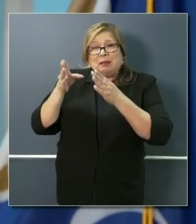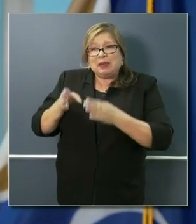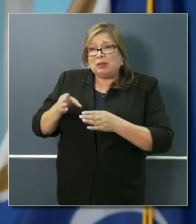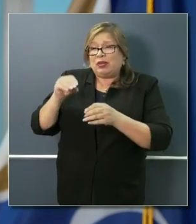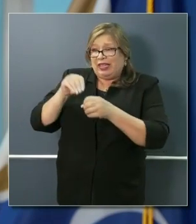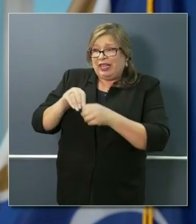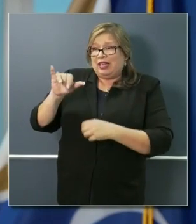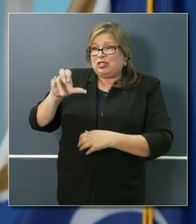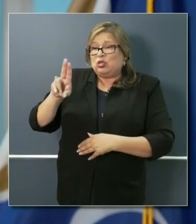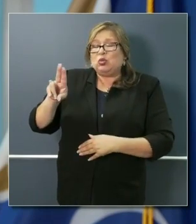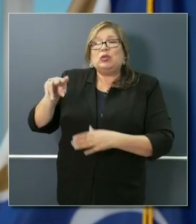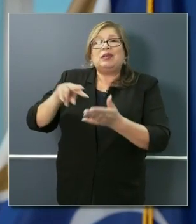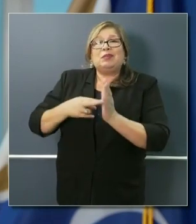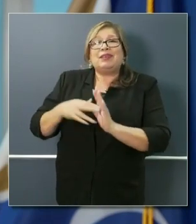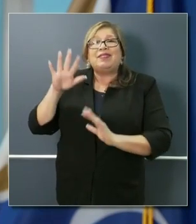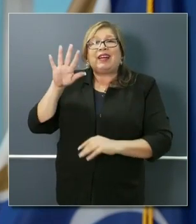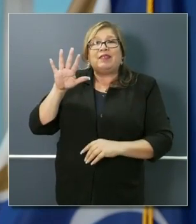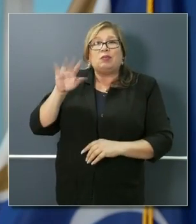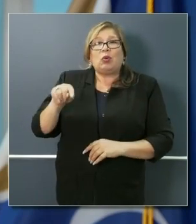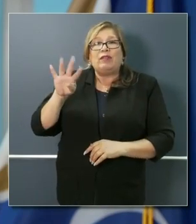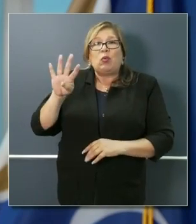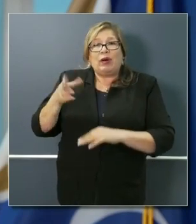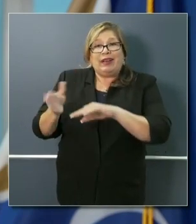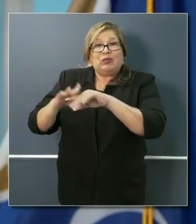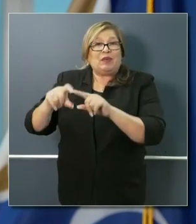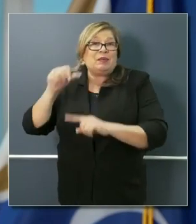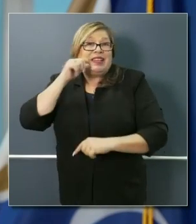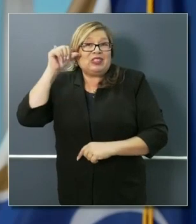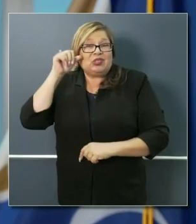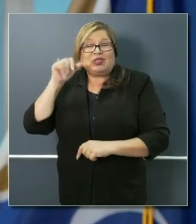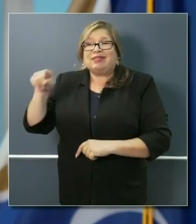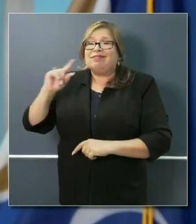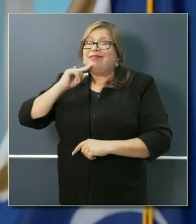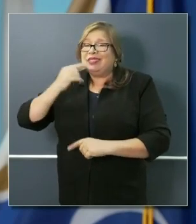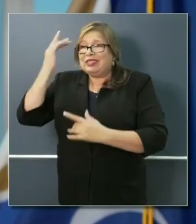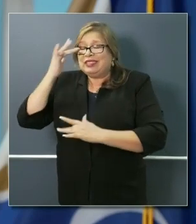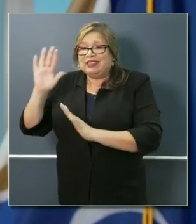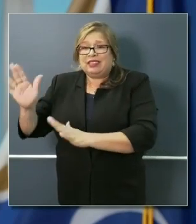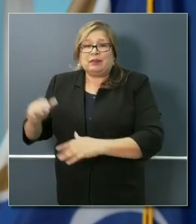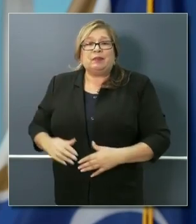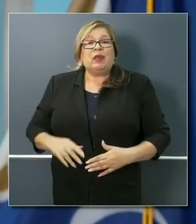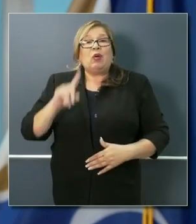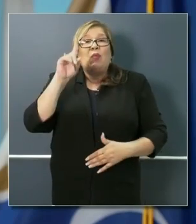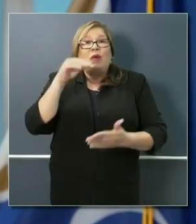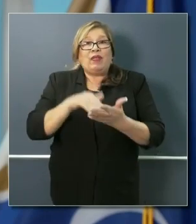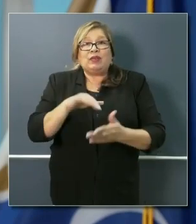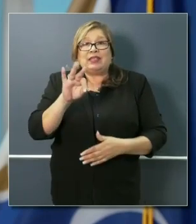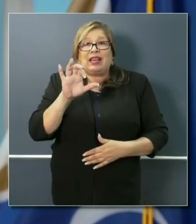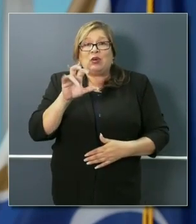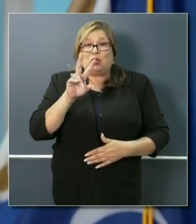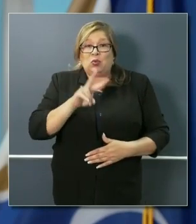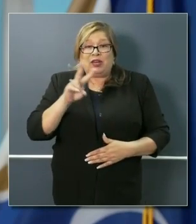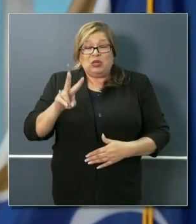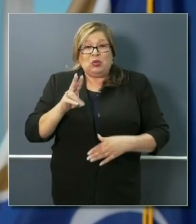increase from yesterday. 1,922 people are in our hospital